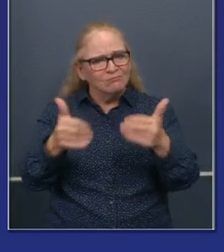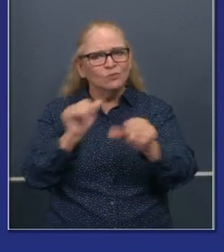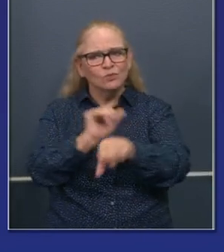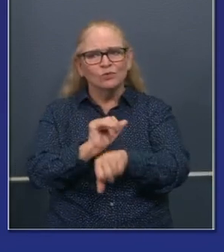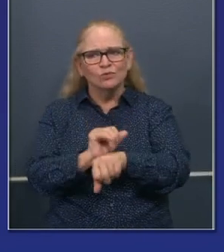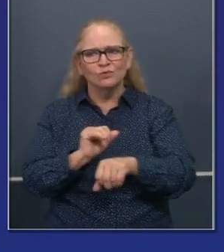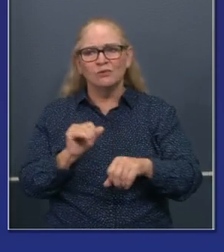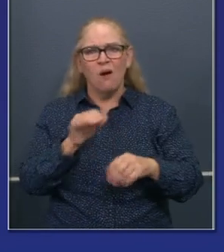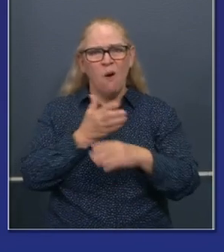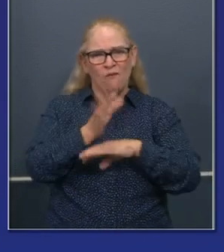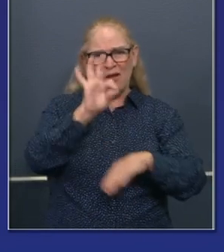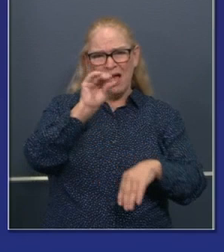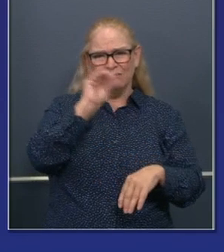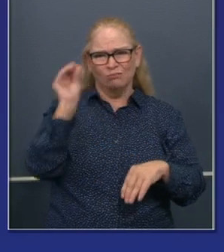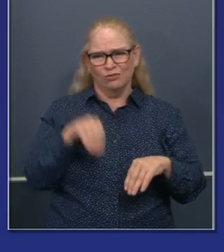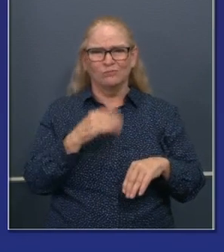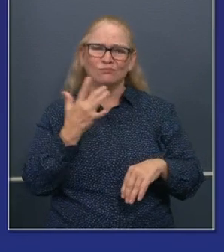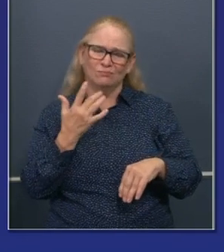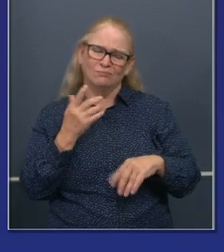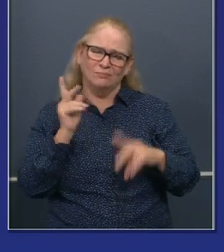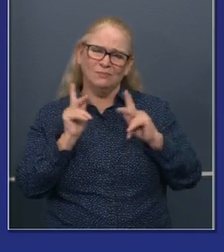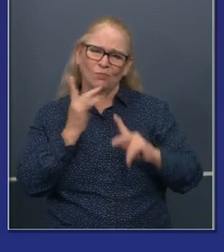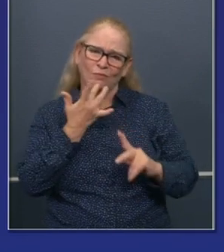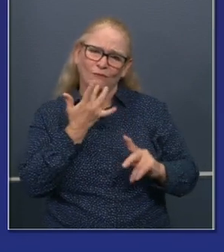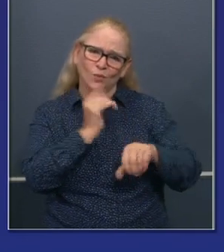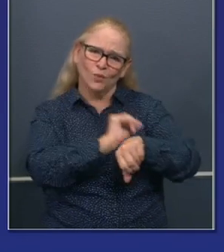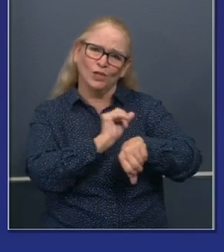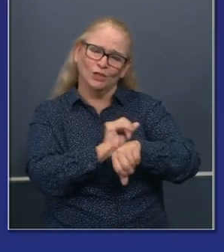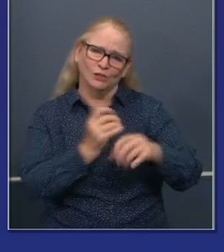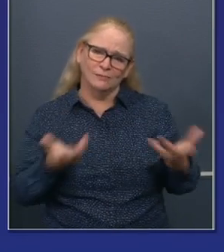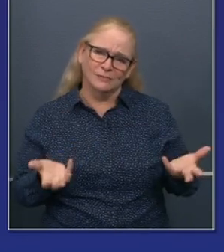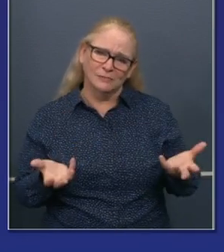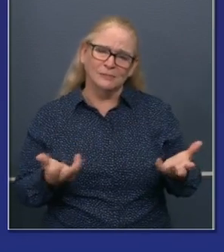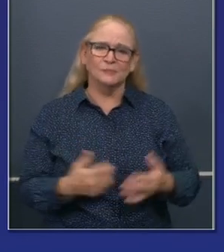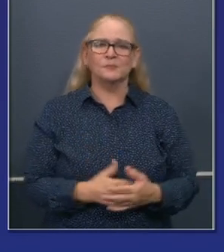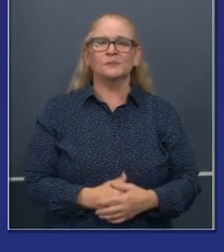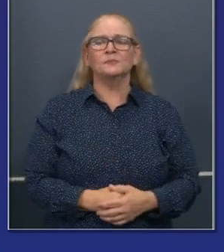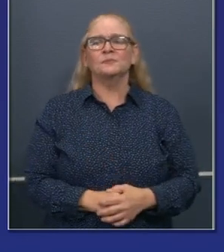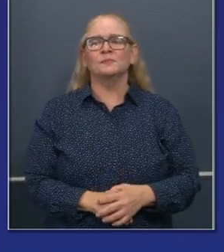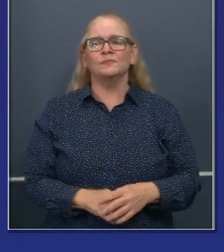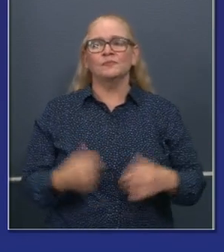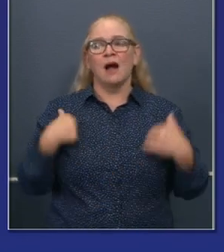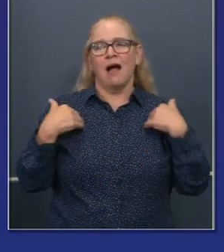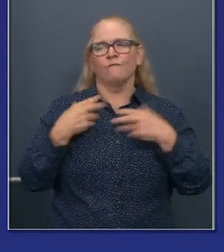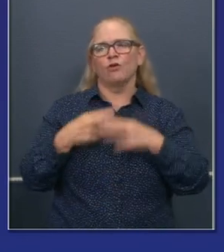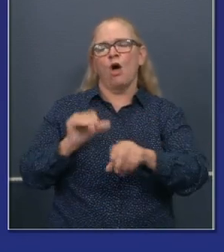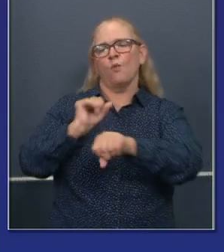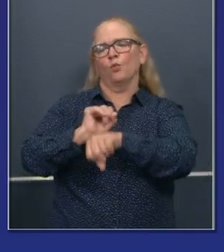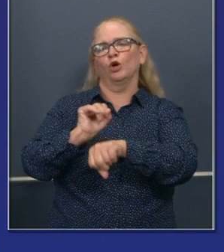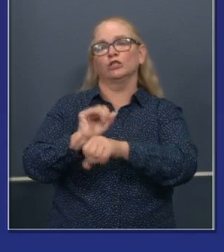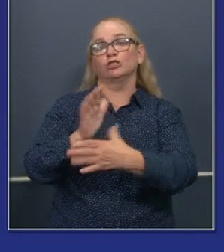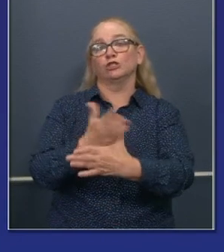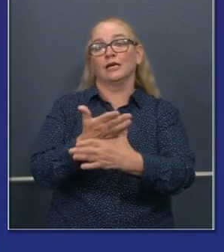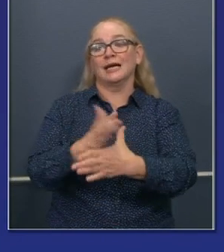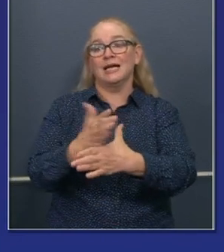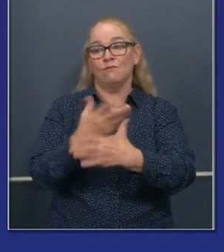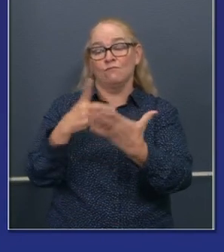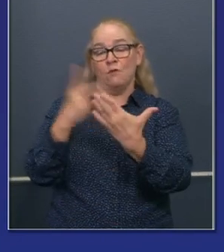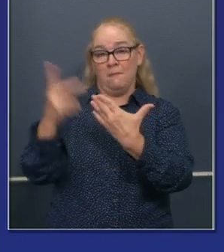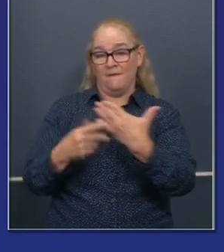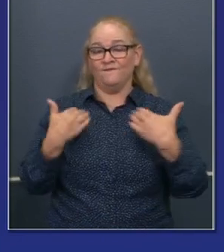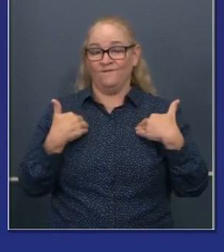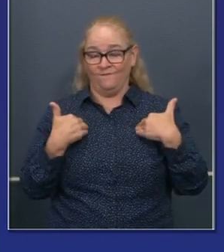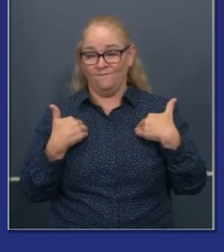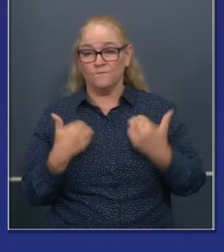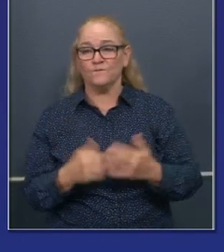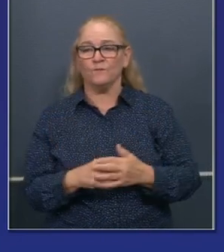know we have a program called our work share program and already it's supported 54,000 employees, uh, 8